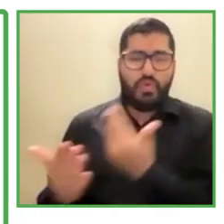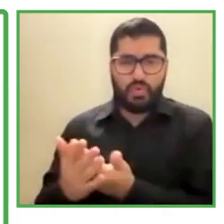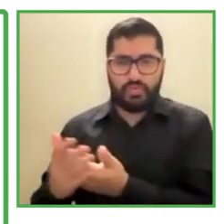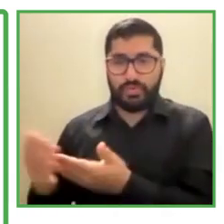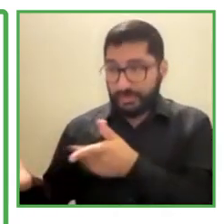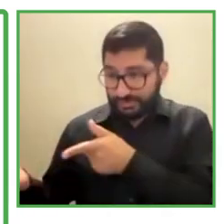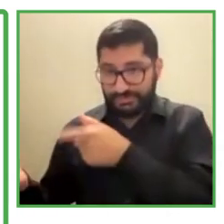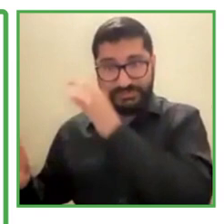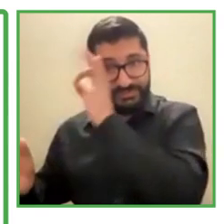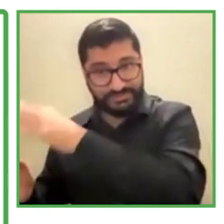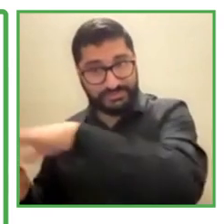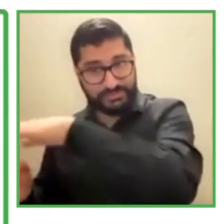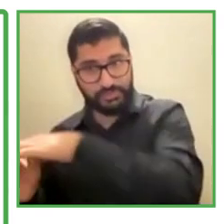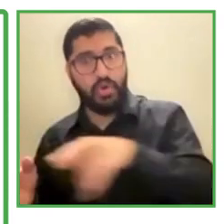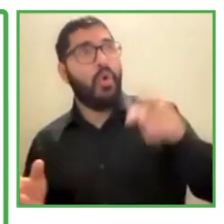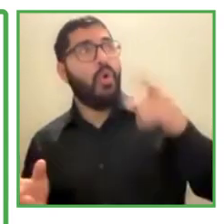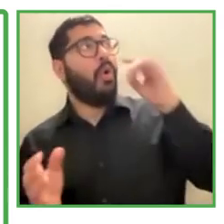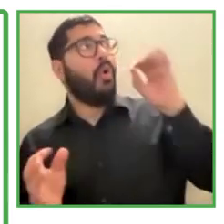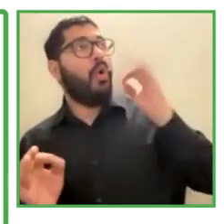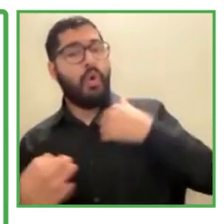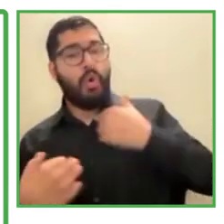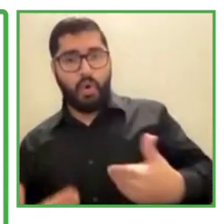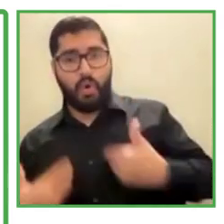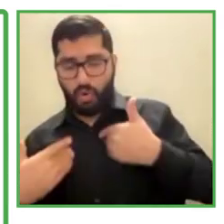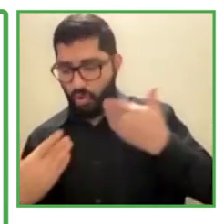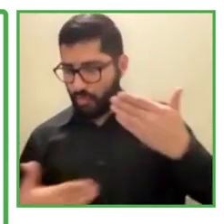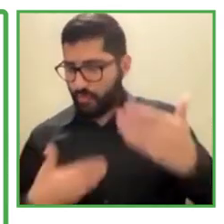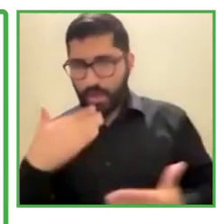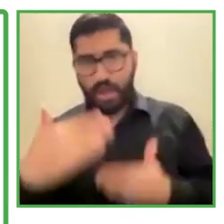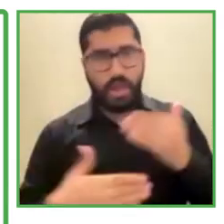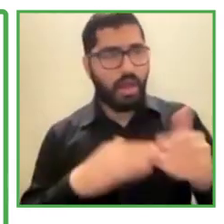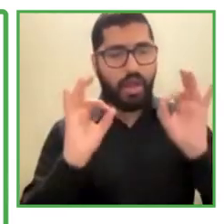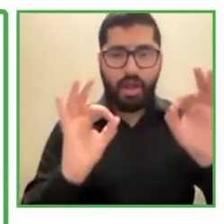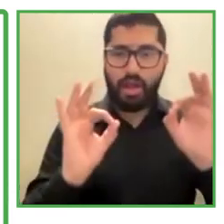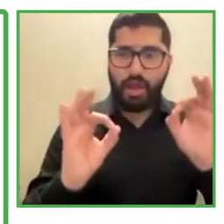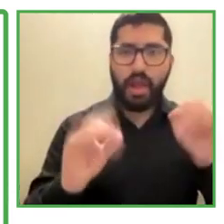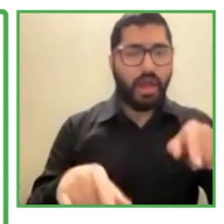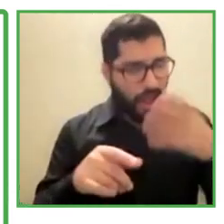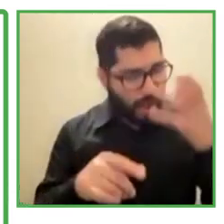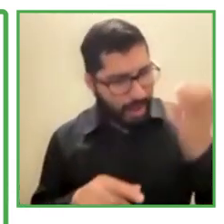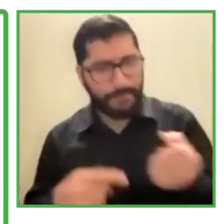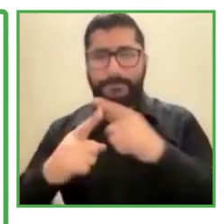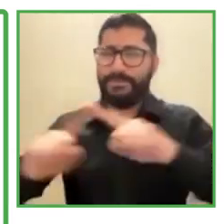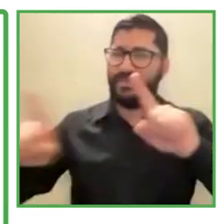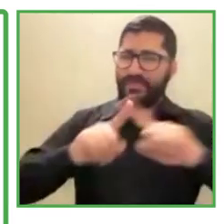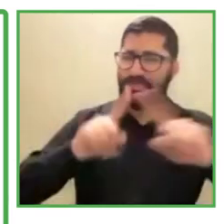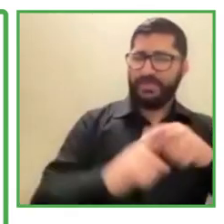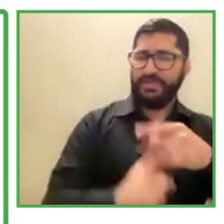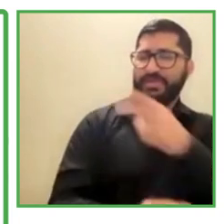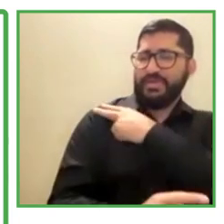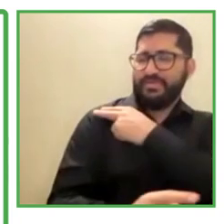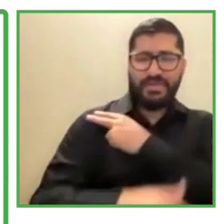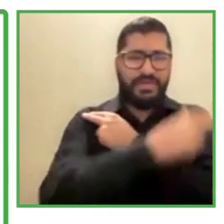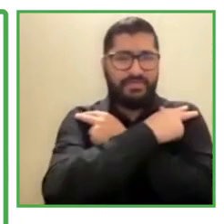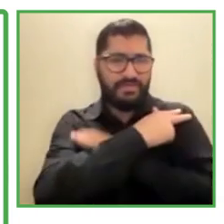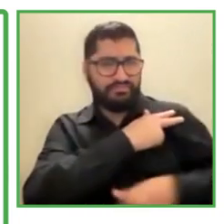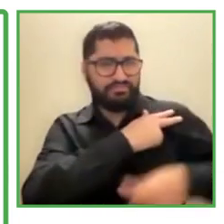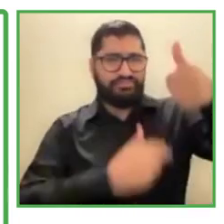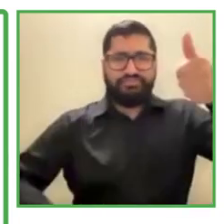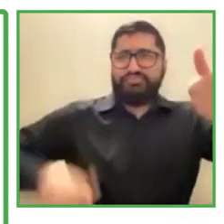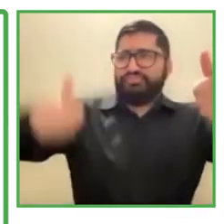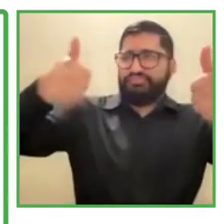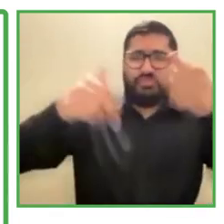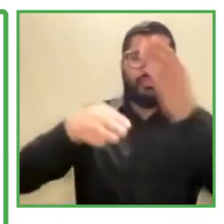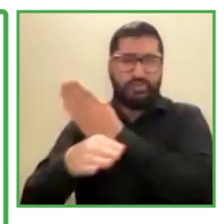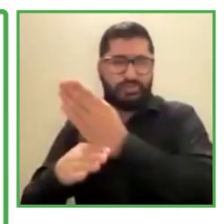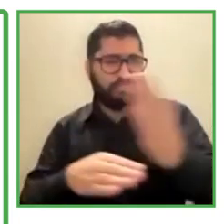from all across Asia. We involved 30 employers, engaged DPOs and NGOs, and we even involved the government with the different ministries